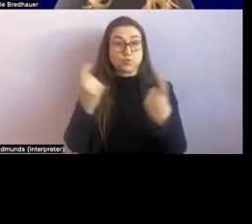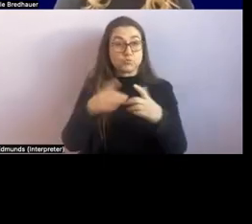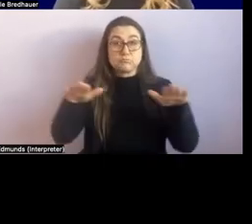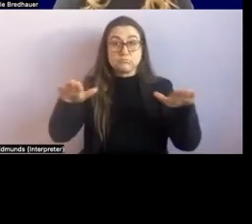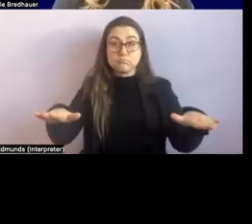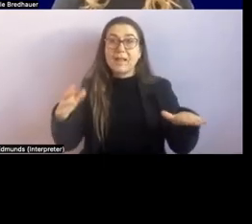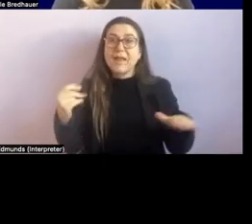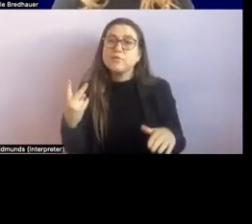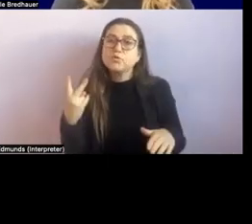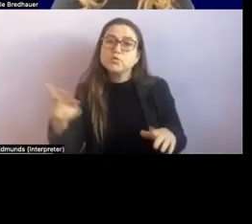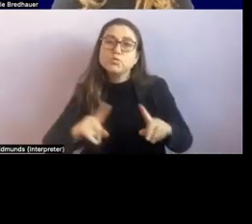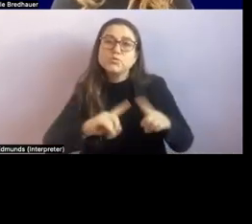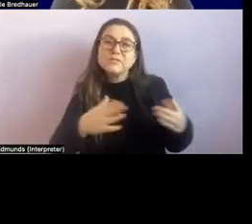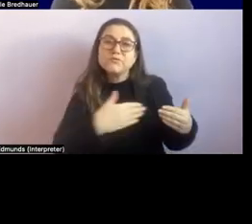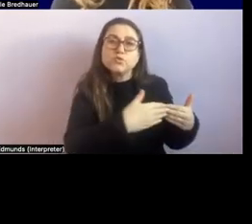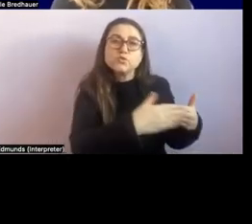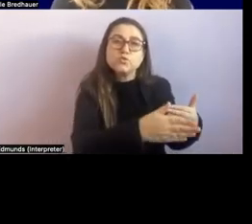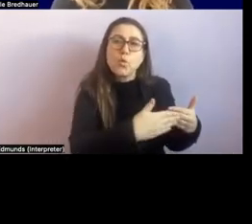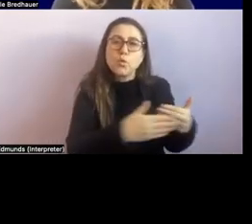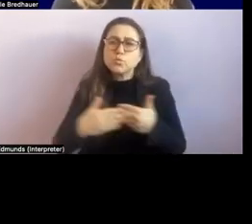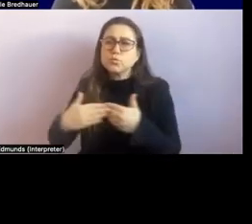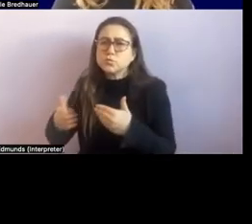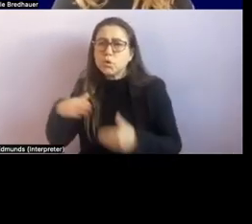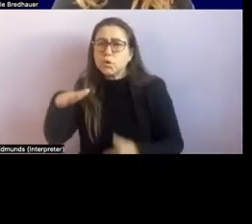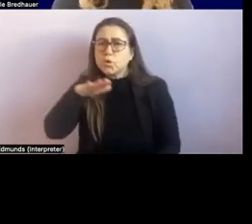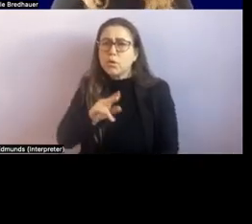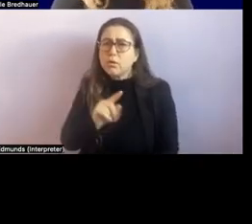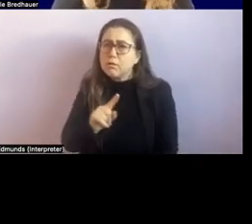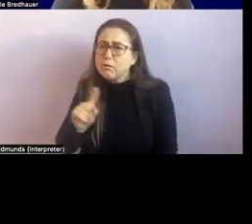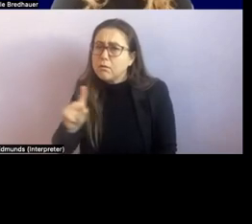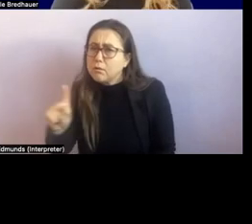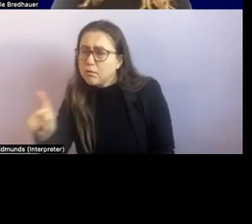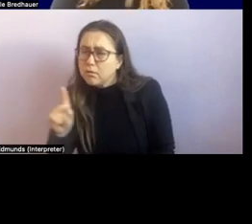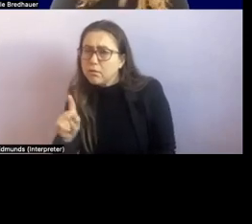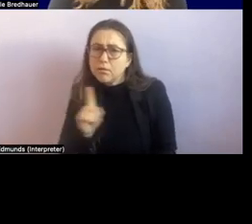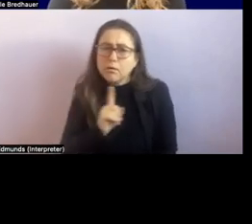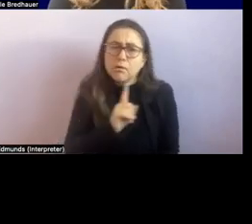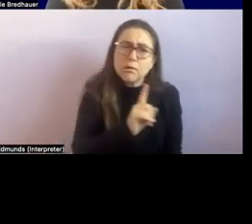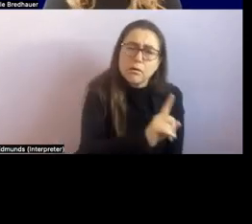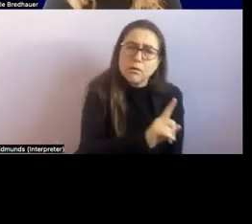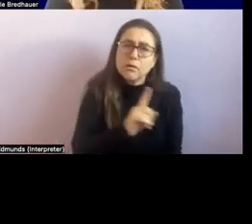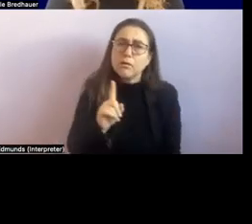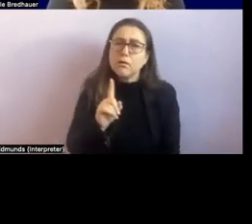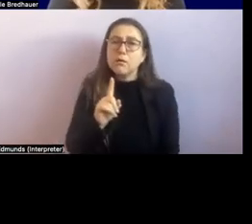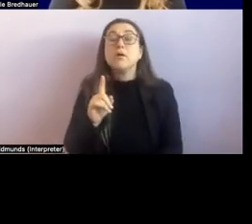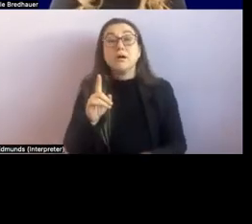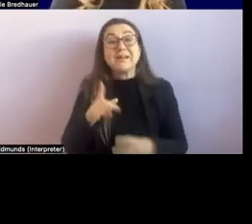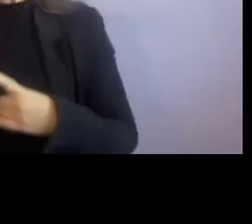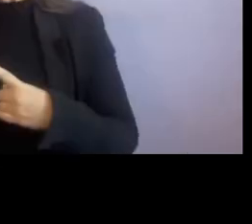exploring uh another really important door in her routine uh heading to the bathroom